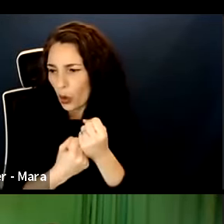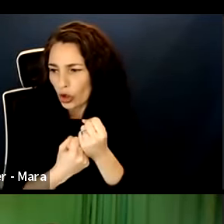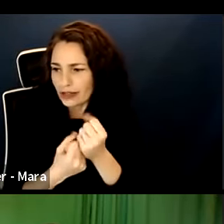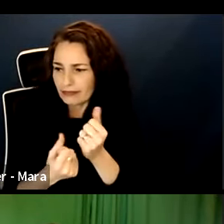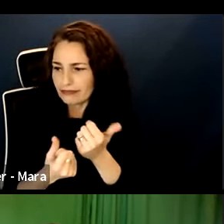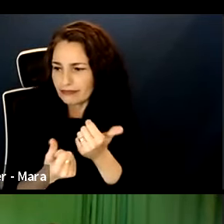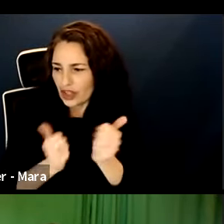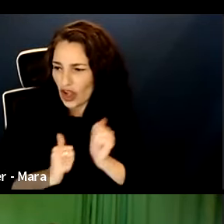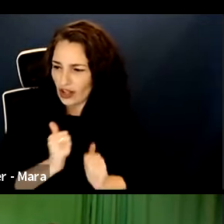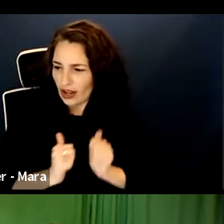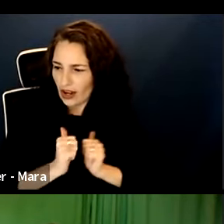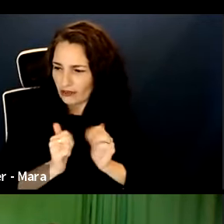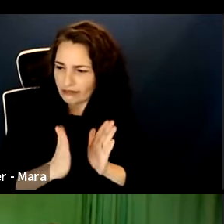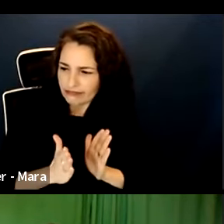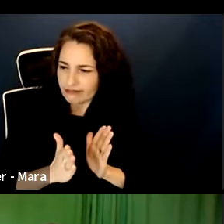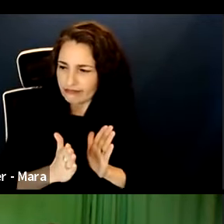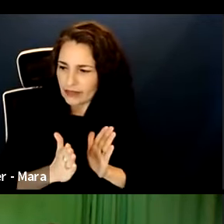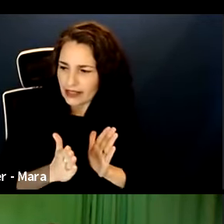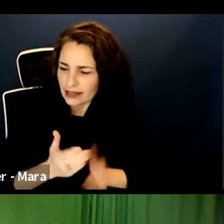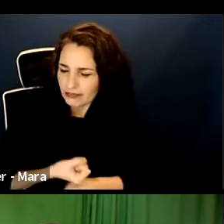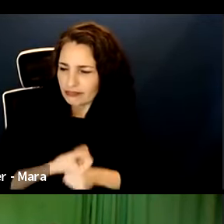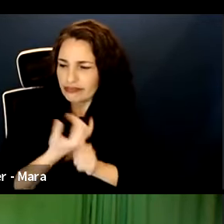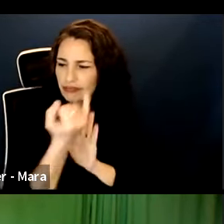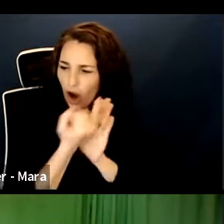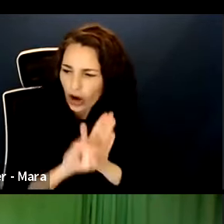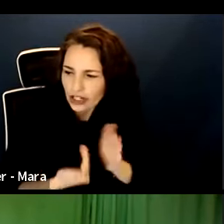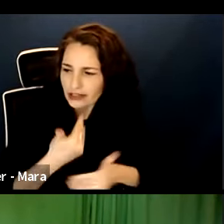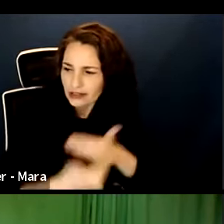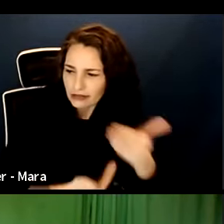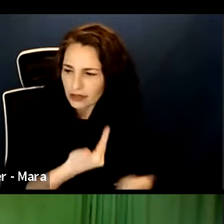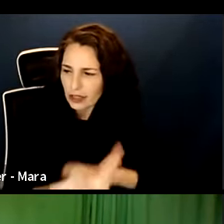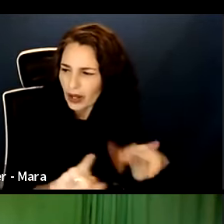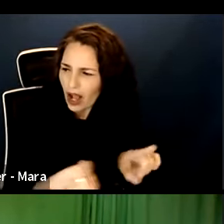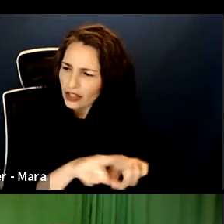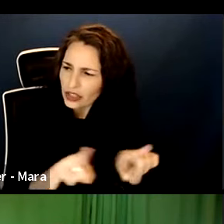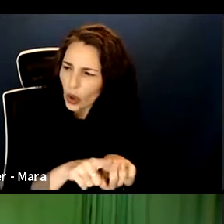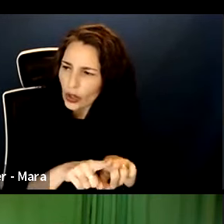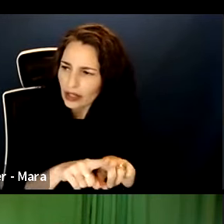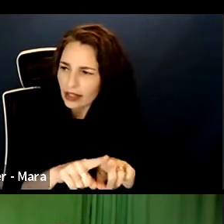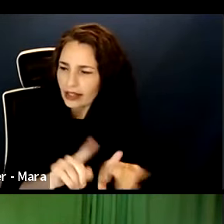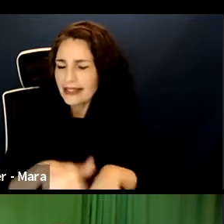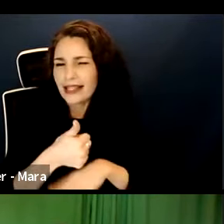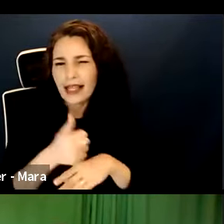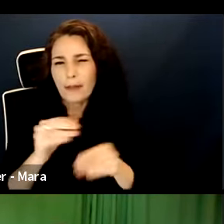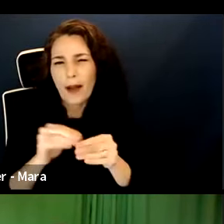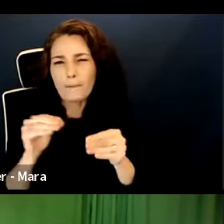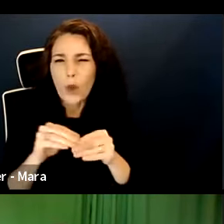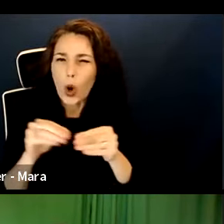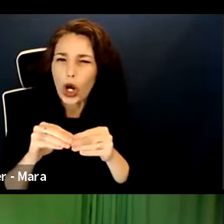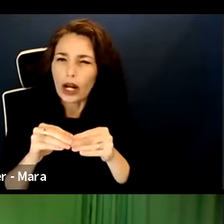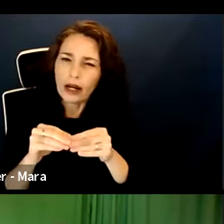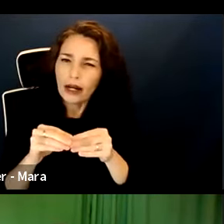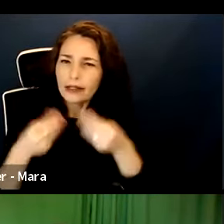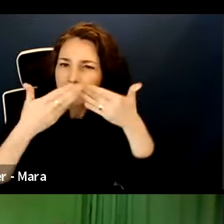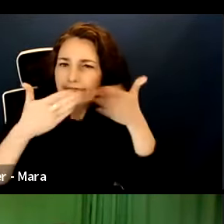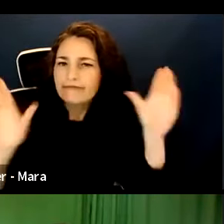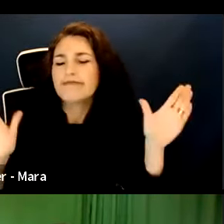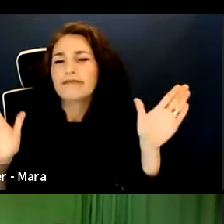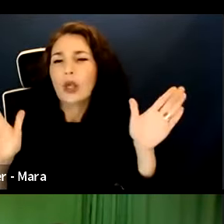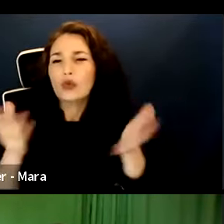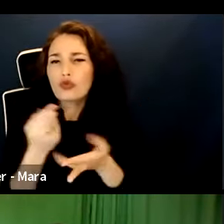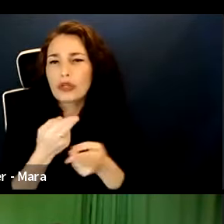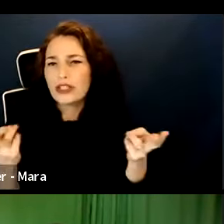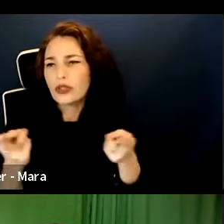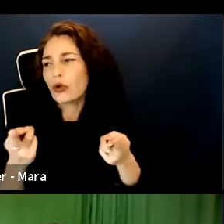access to a more streamlined resource to diverse creators. And even when we think about it being some of these